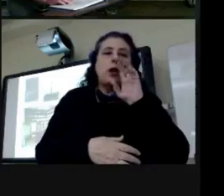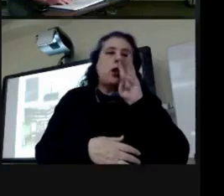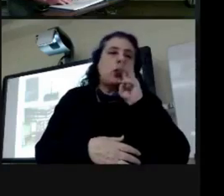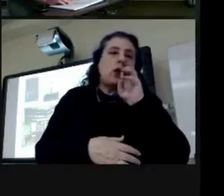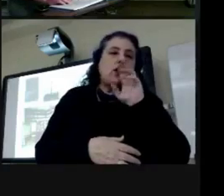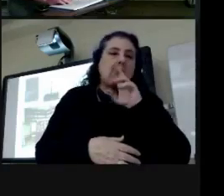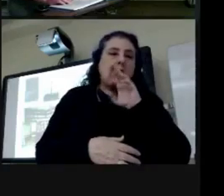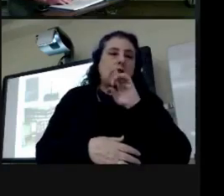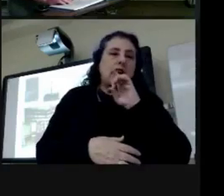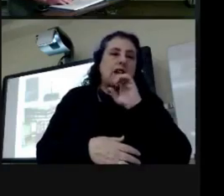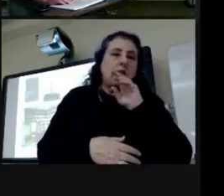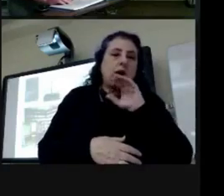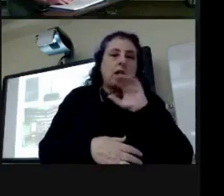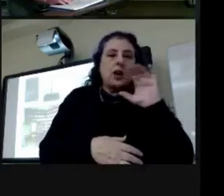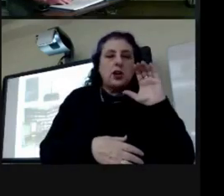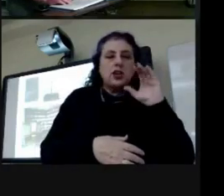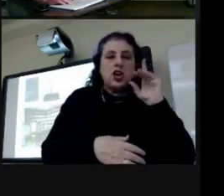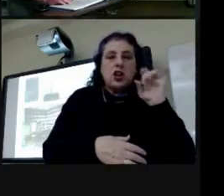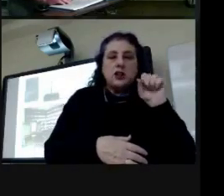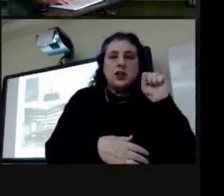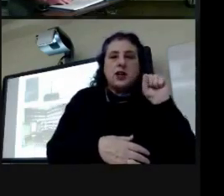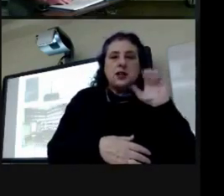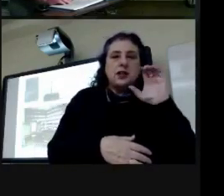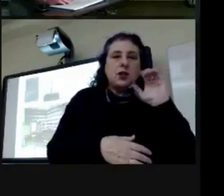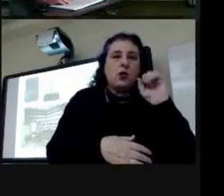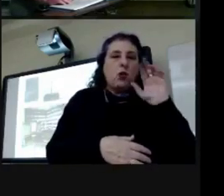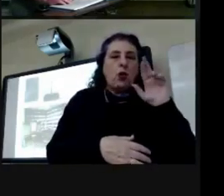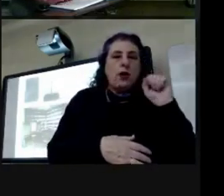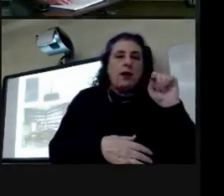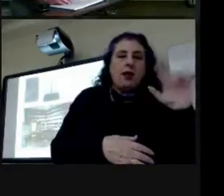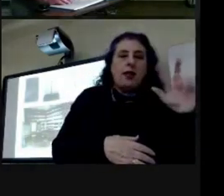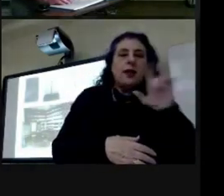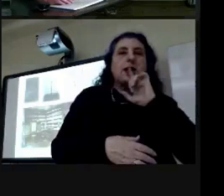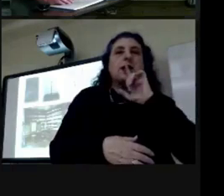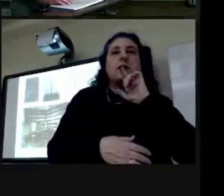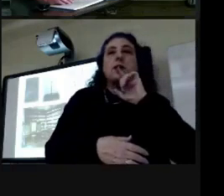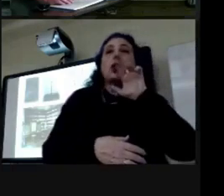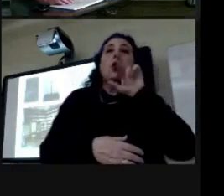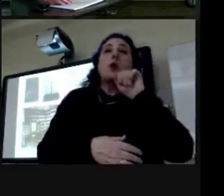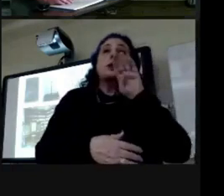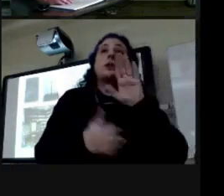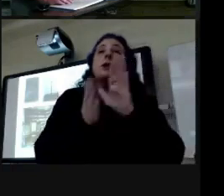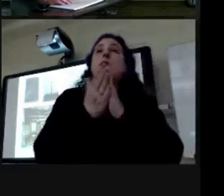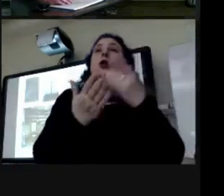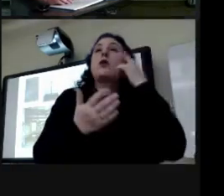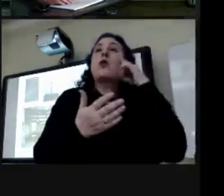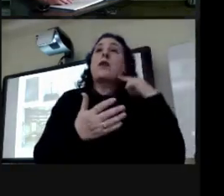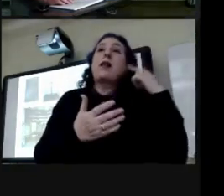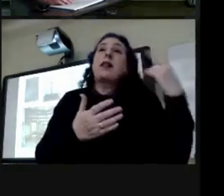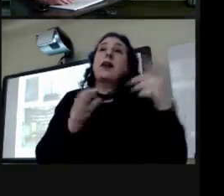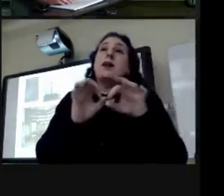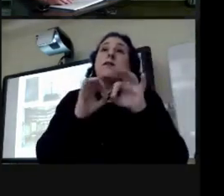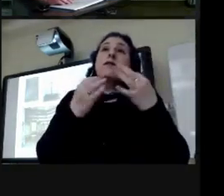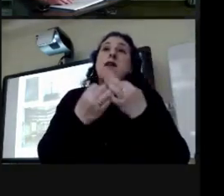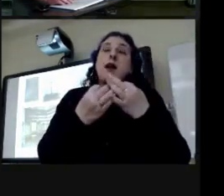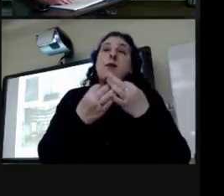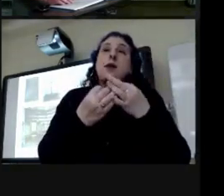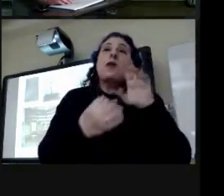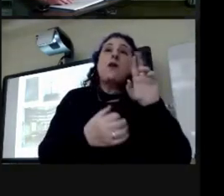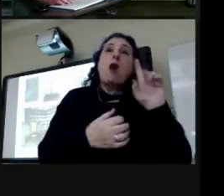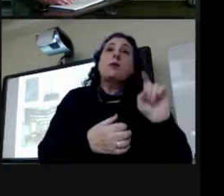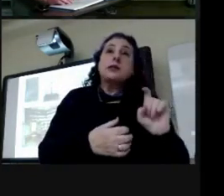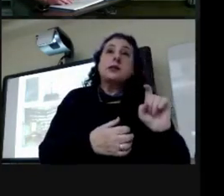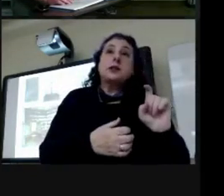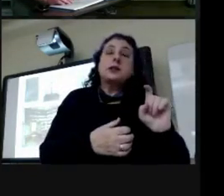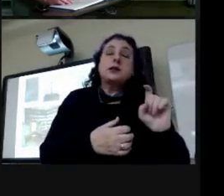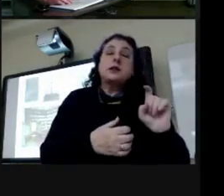charles s cordell and i knew exactly what it was then it was the recipe book for the lincoln family pharmacy and